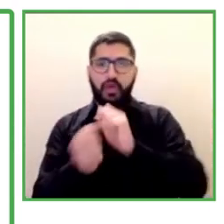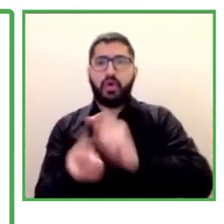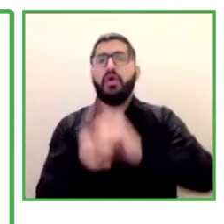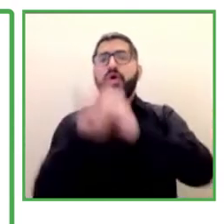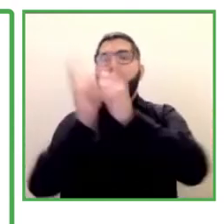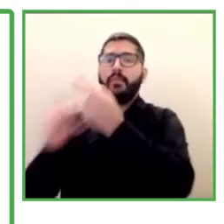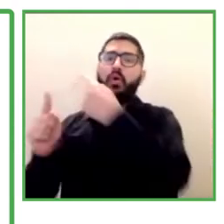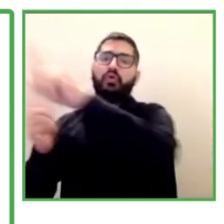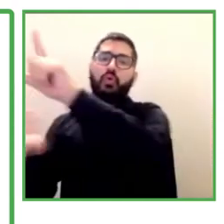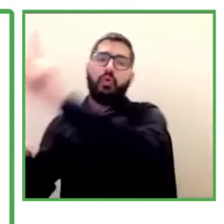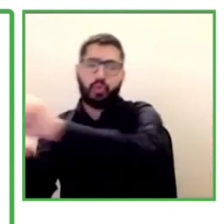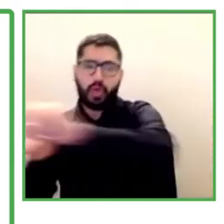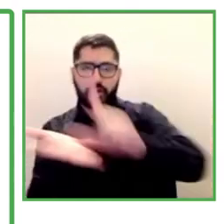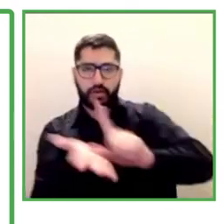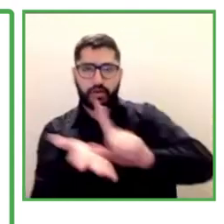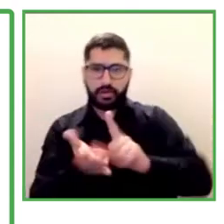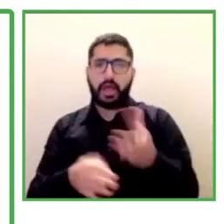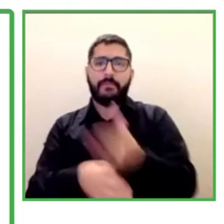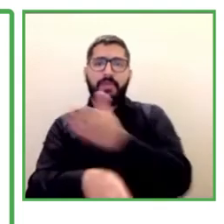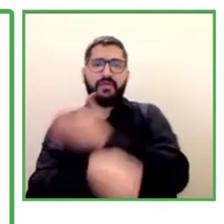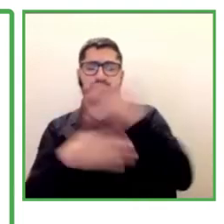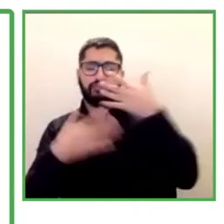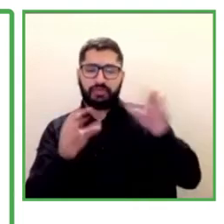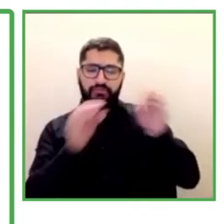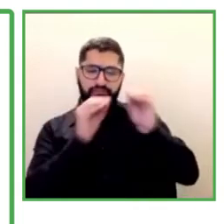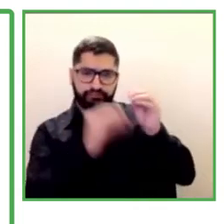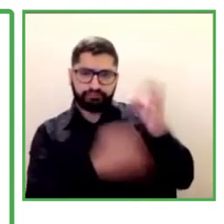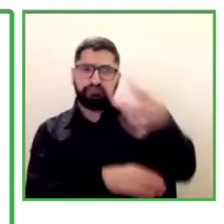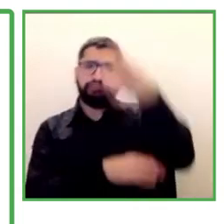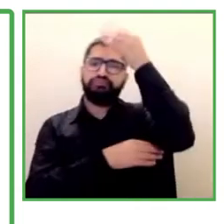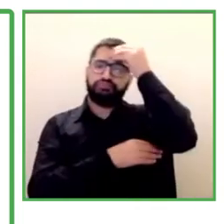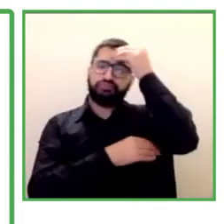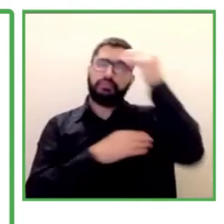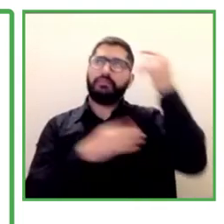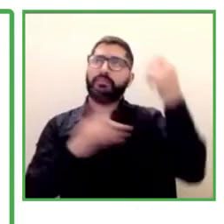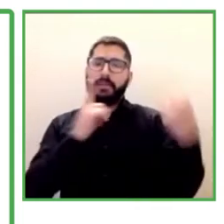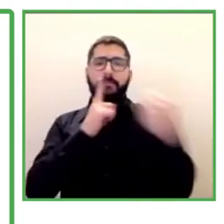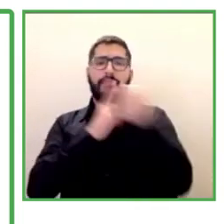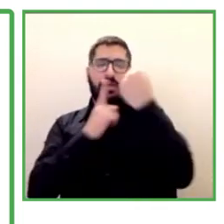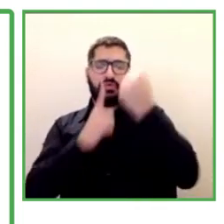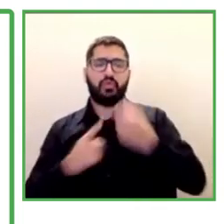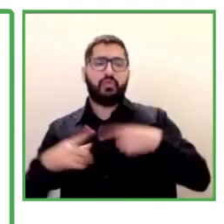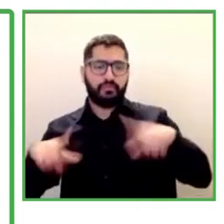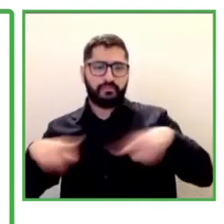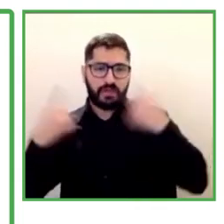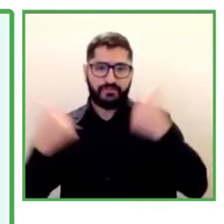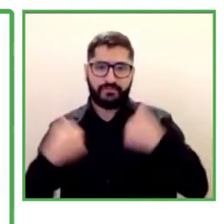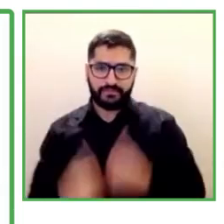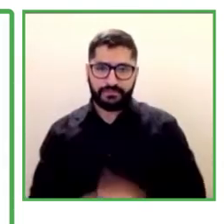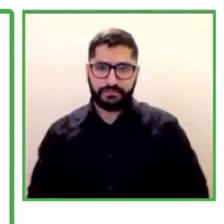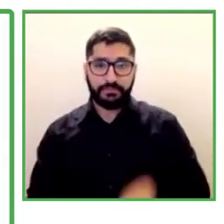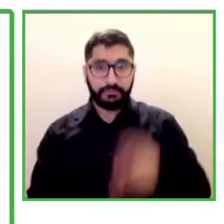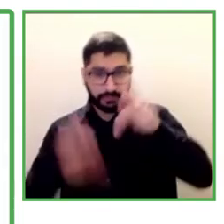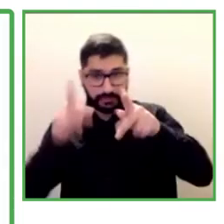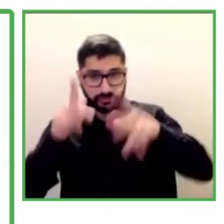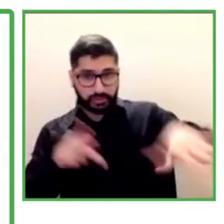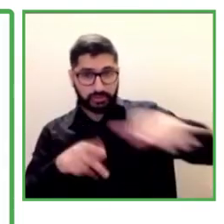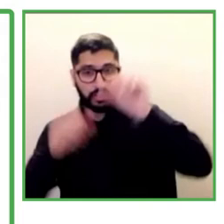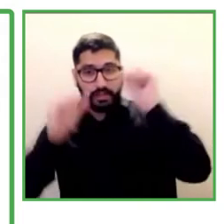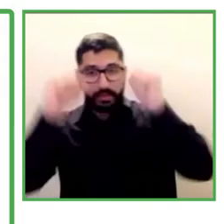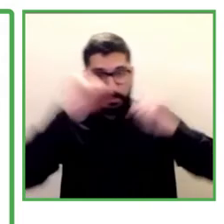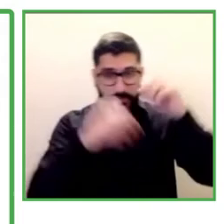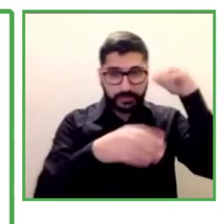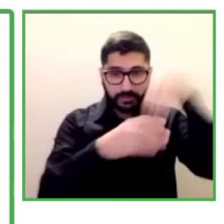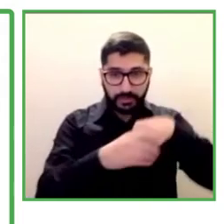And before we need a training, course. So our profile of workers is